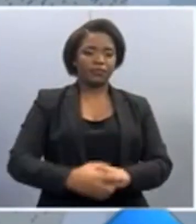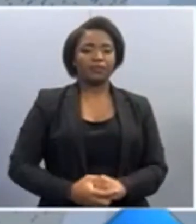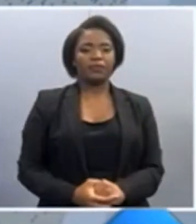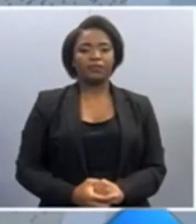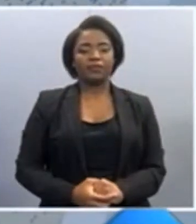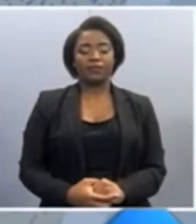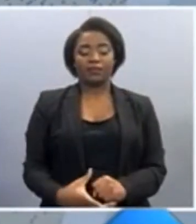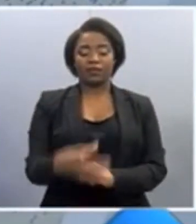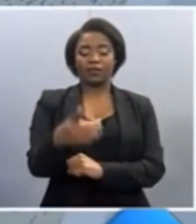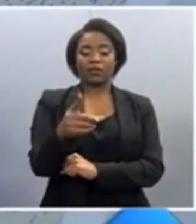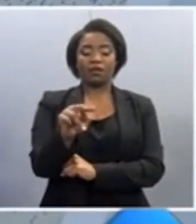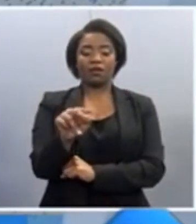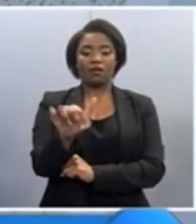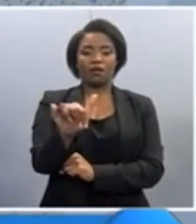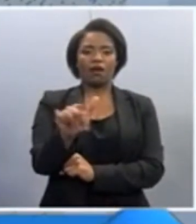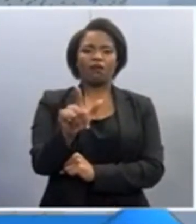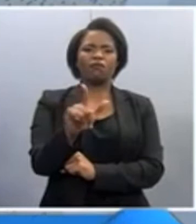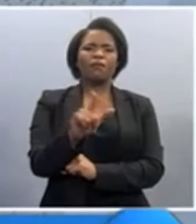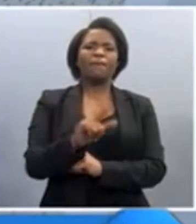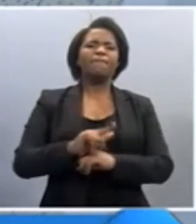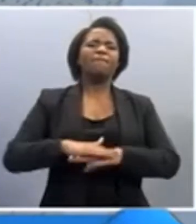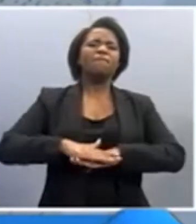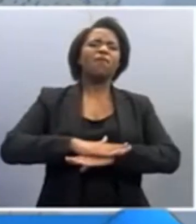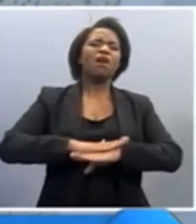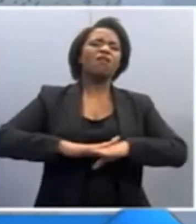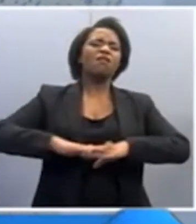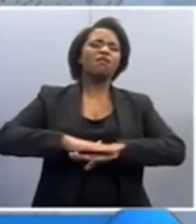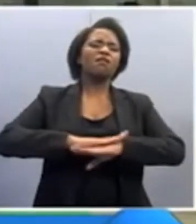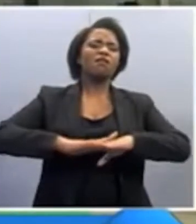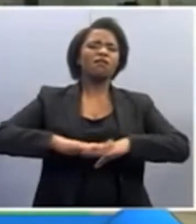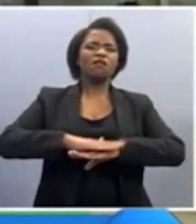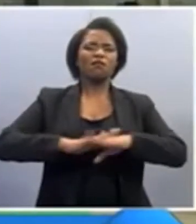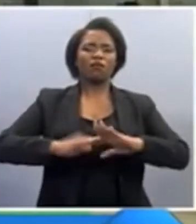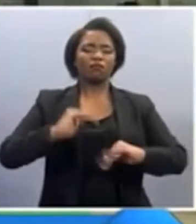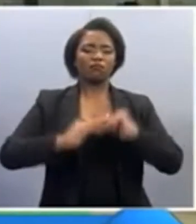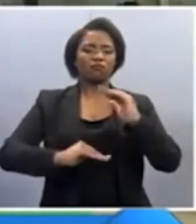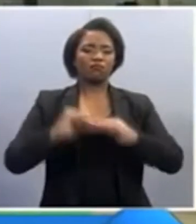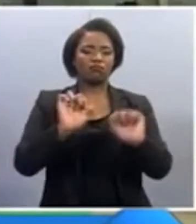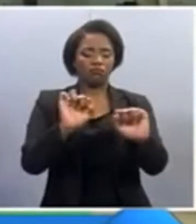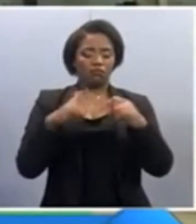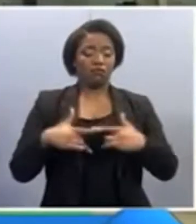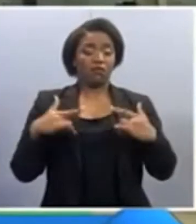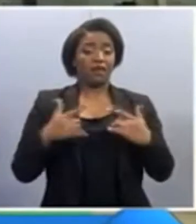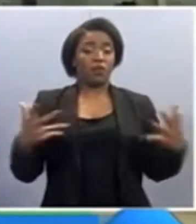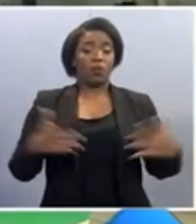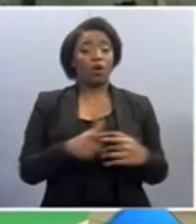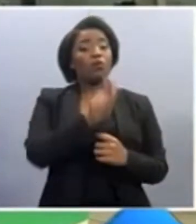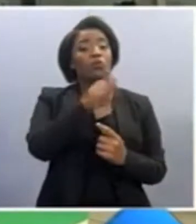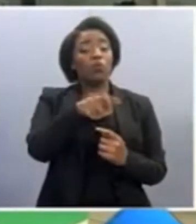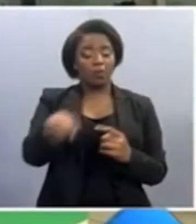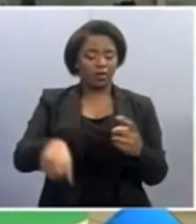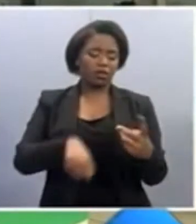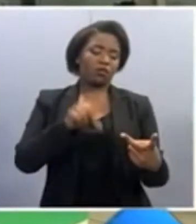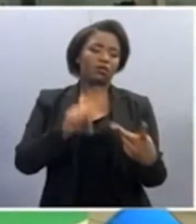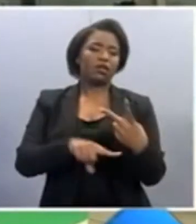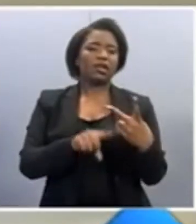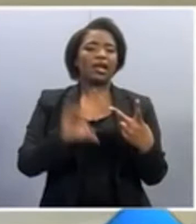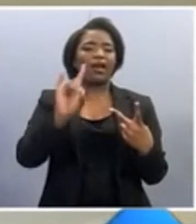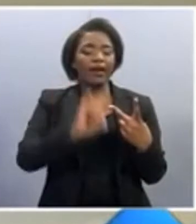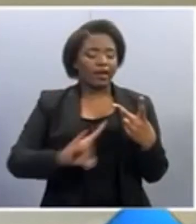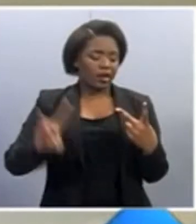DNA is the basic building block of life. It's found in humans, animals, and pathogens,